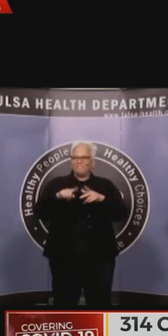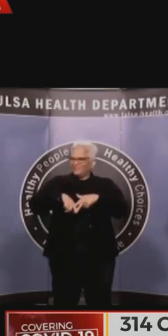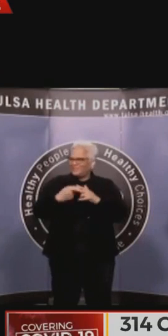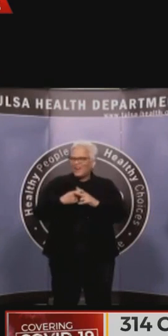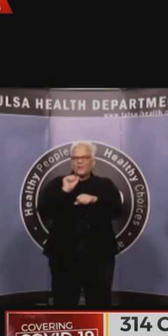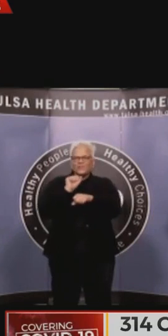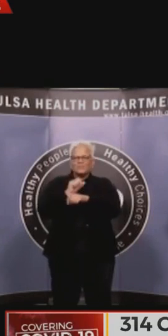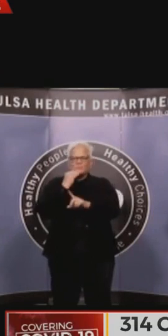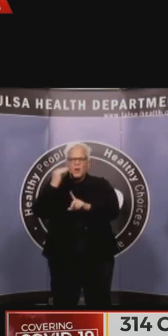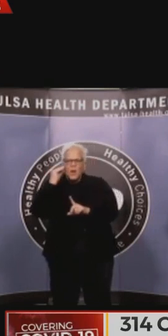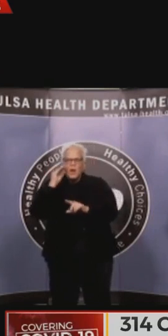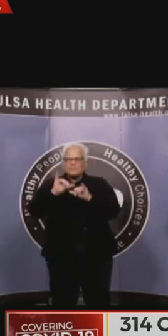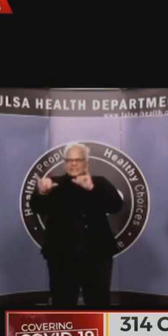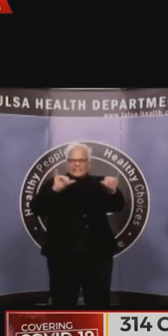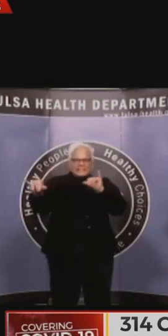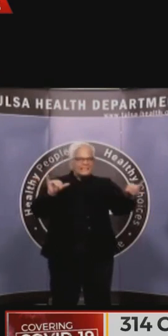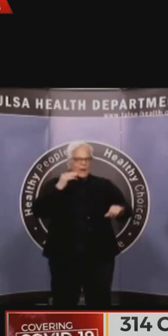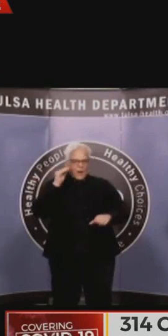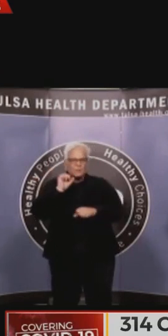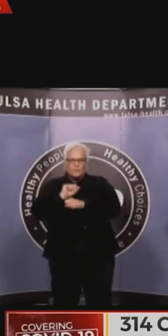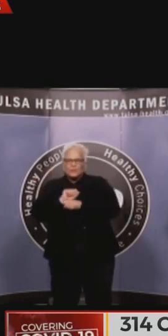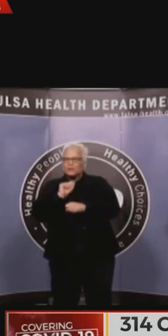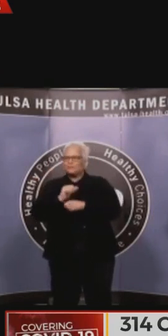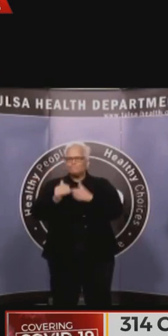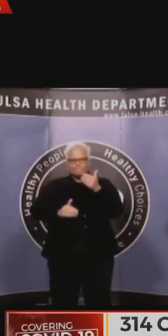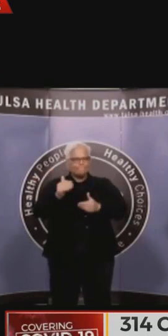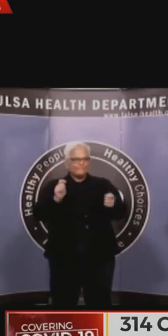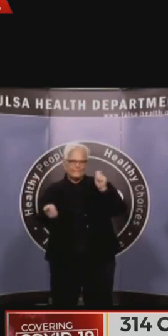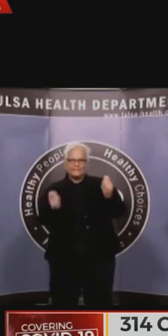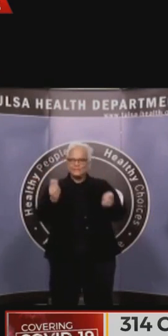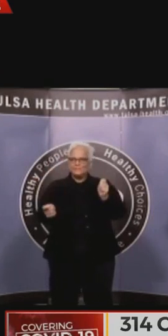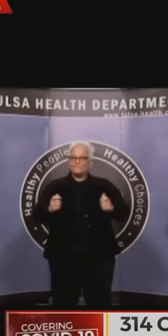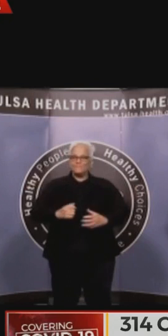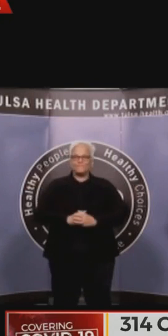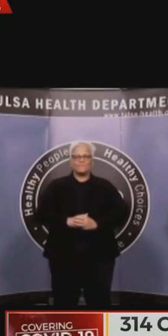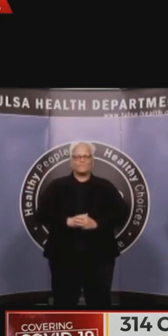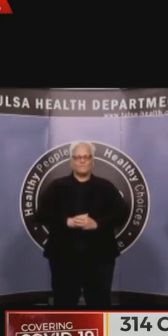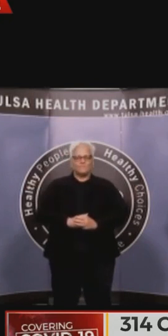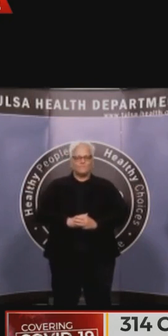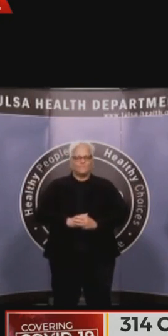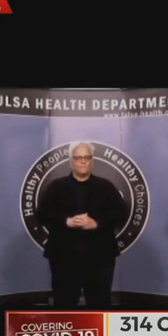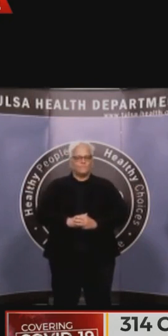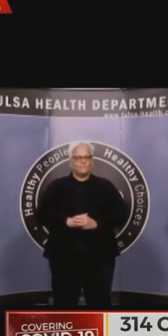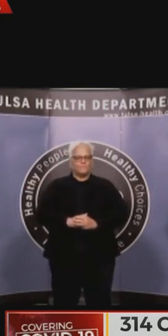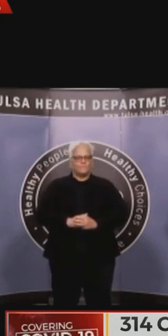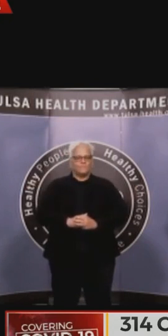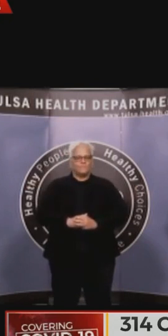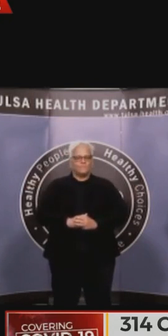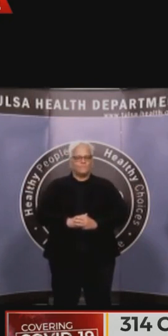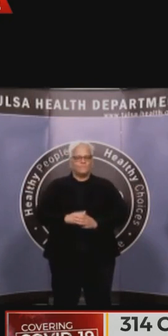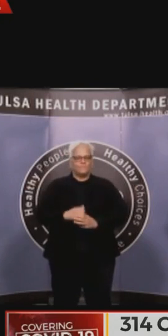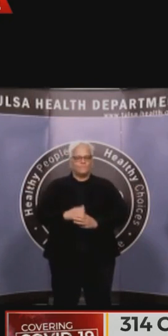distancing in Tulsa. We have spent these four weeks as a community sacrificing a great deal,